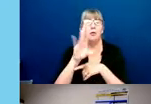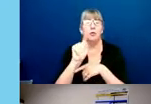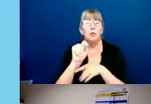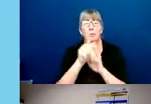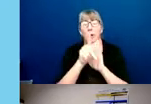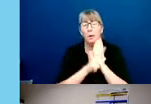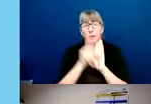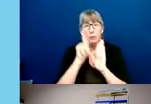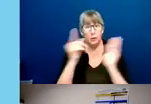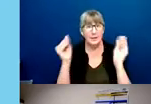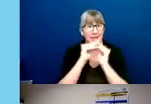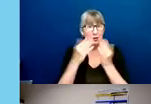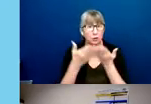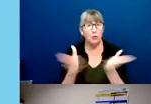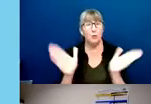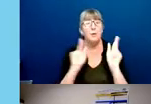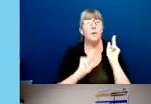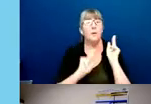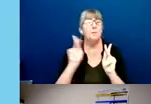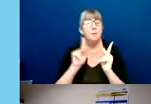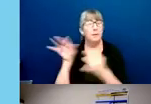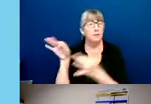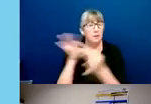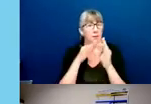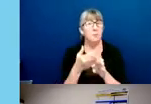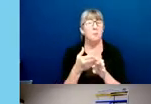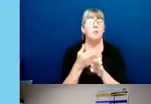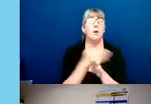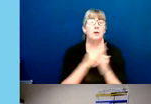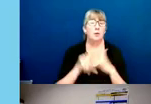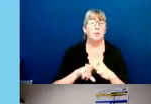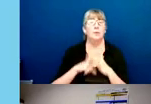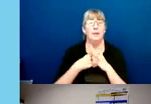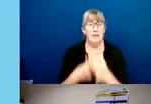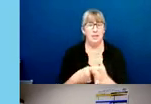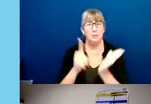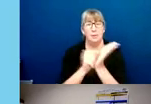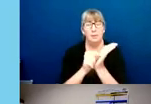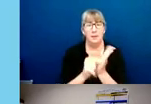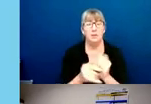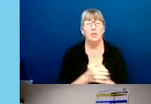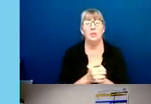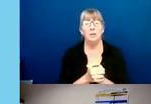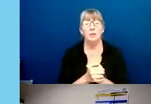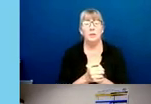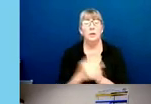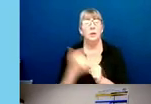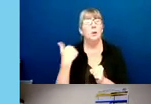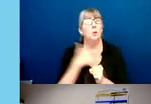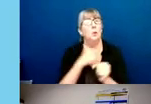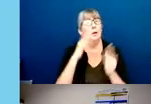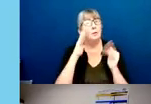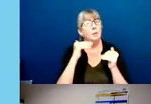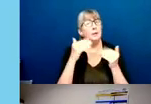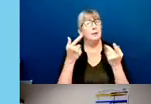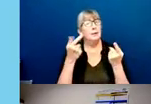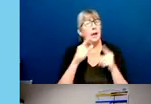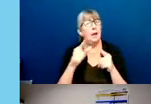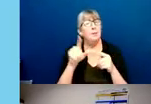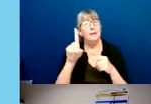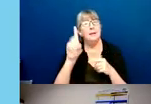prior to publication and implementation. We expect this to occur early December this year.